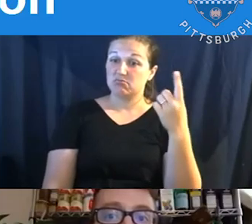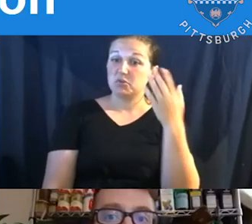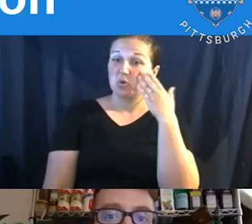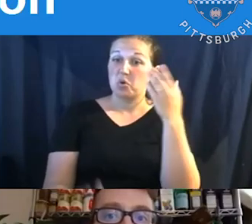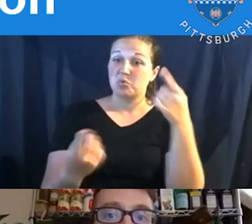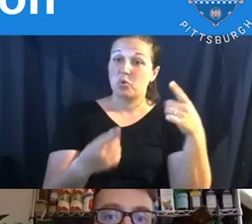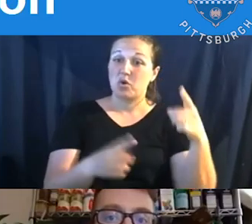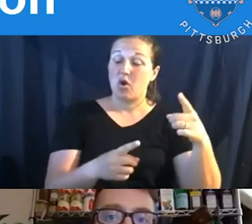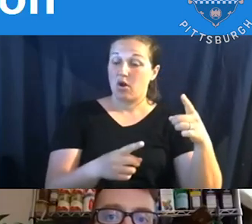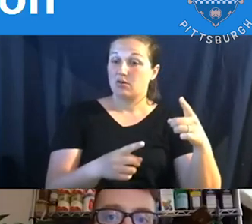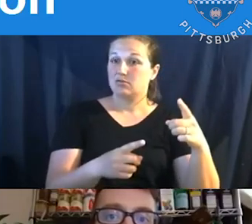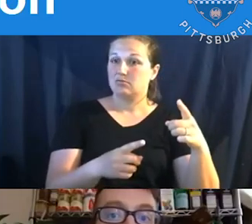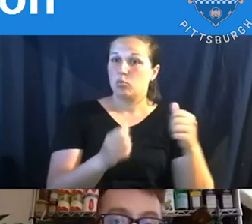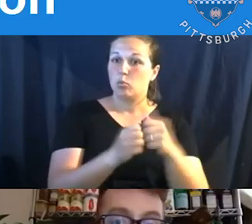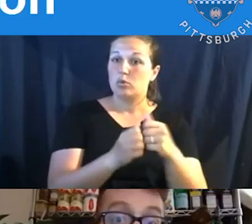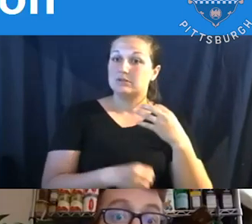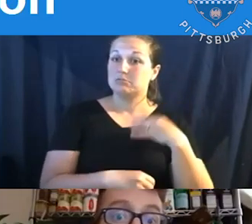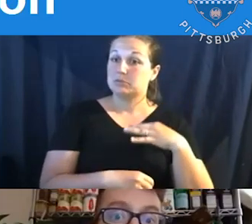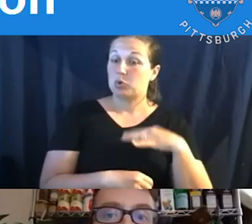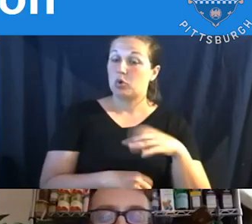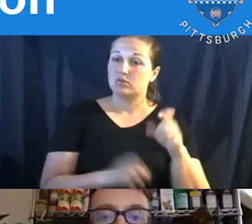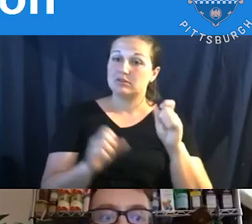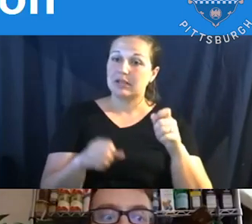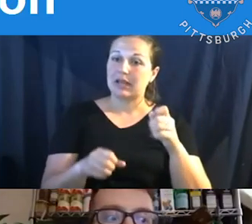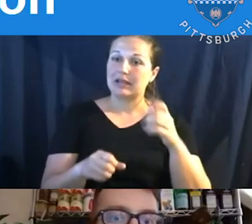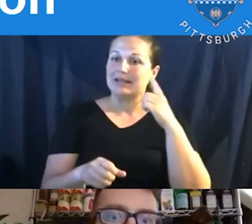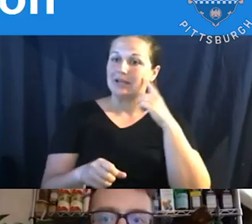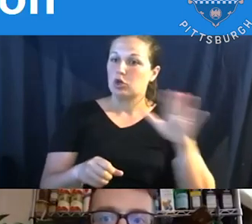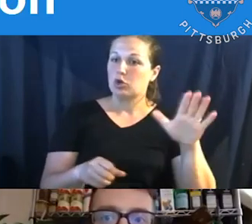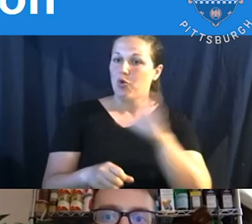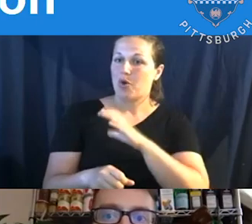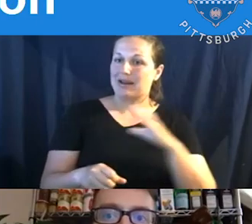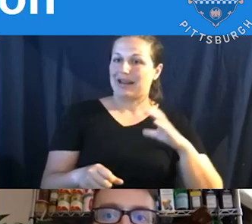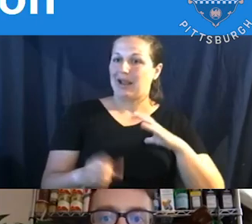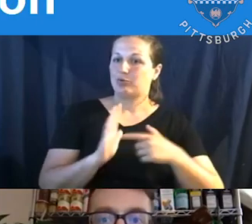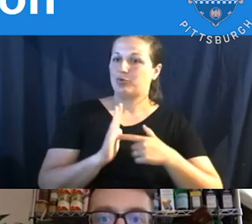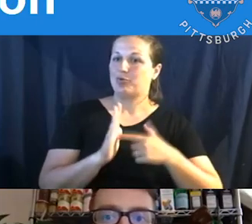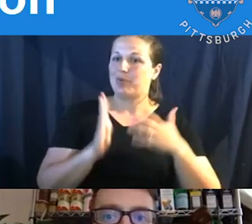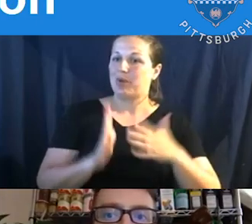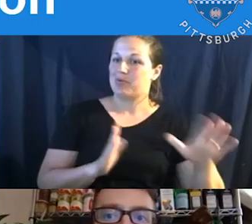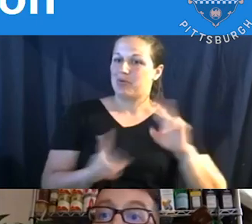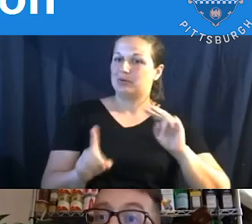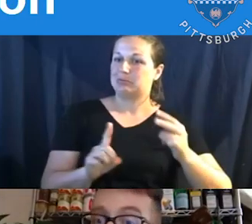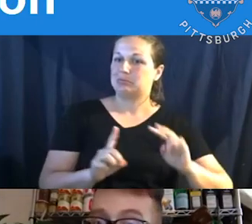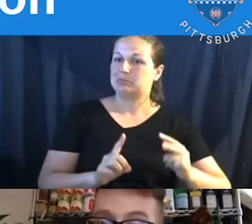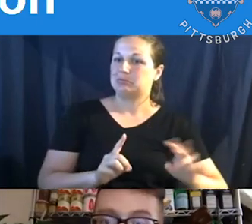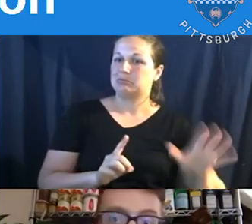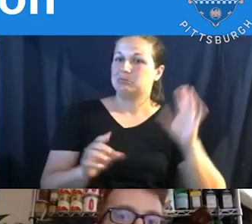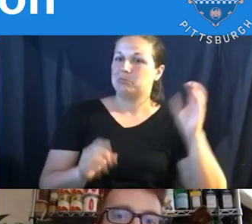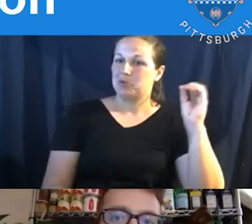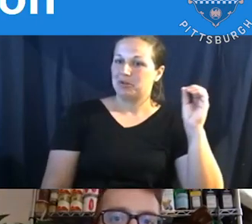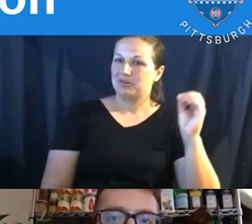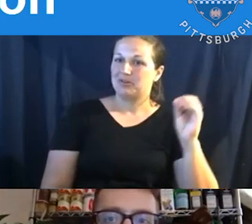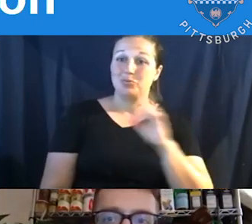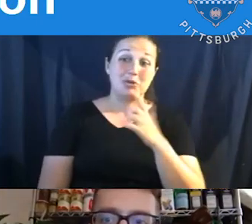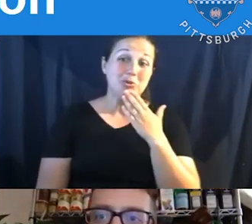the city. You get to hear a lot of perspectives from your council member, um, and kind of how they want to operate within the city. It's also just good TV to be